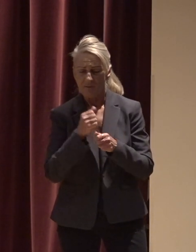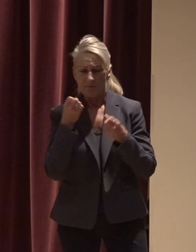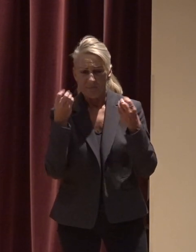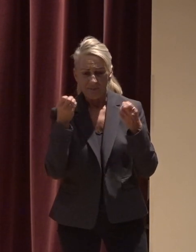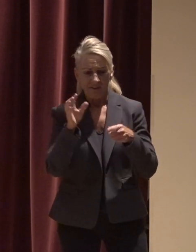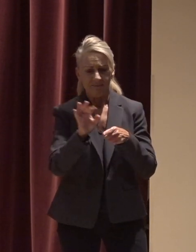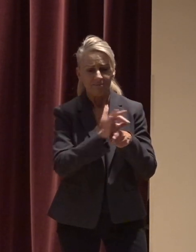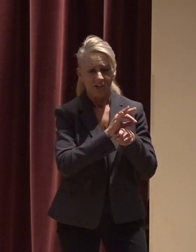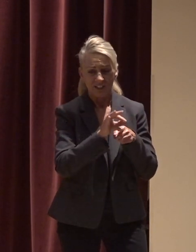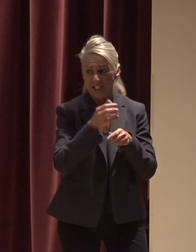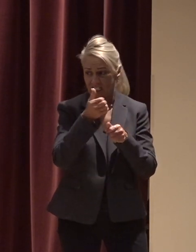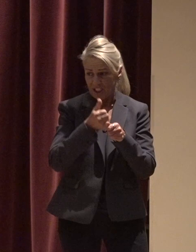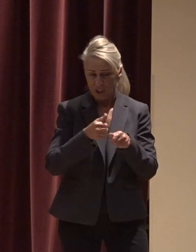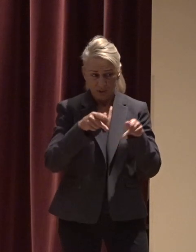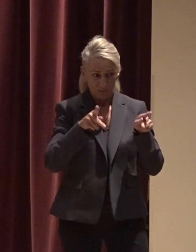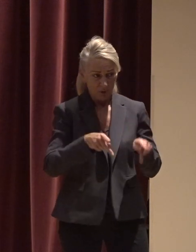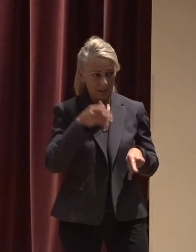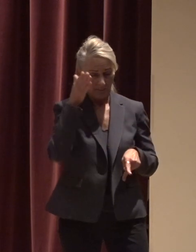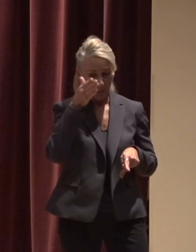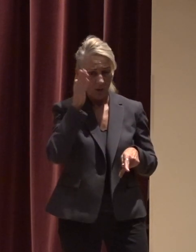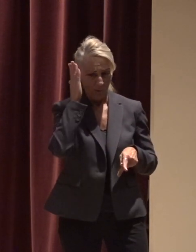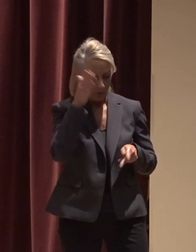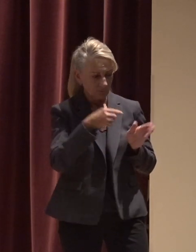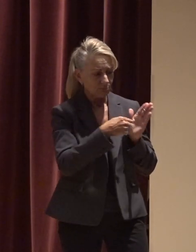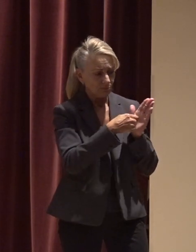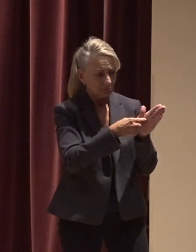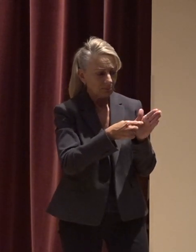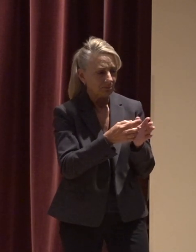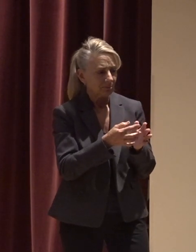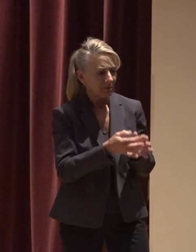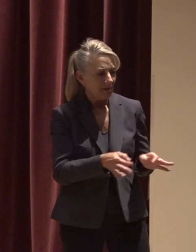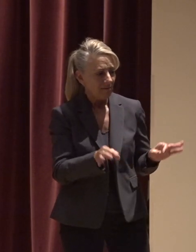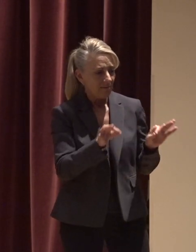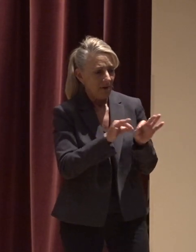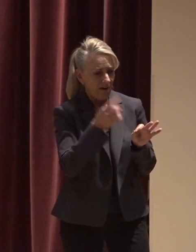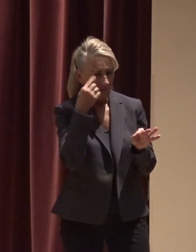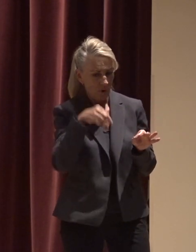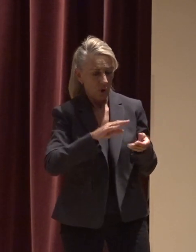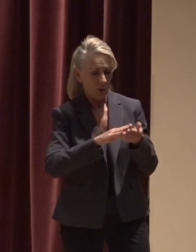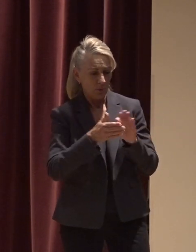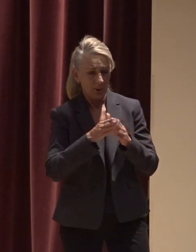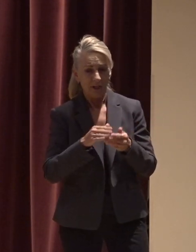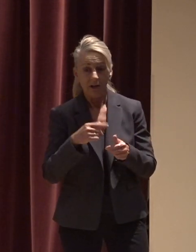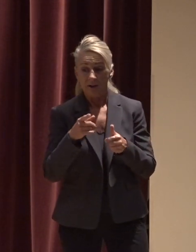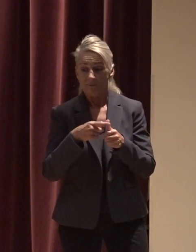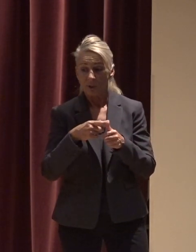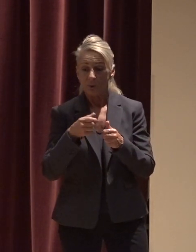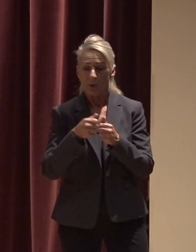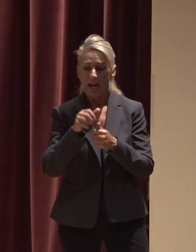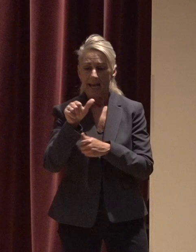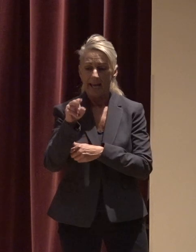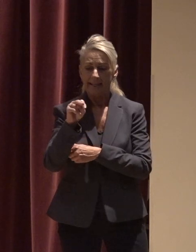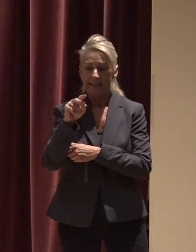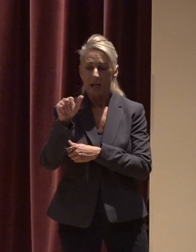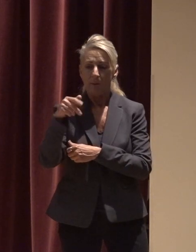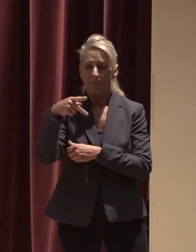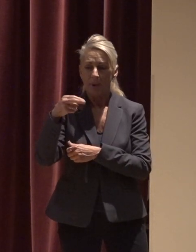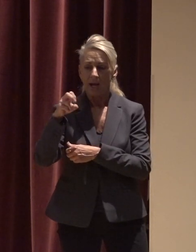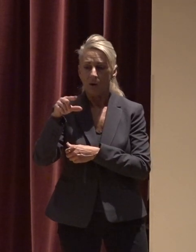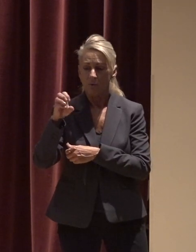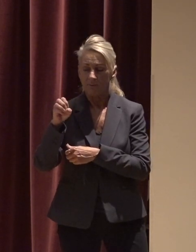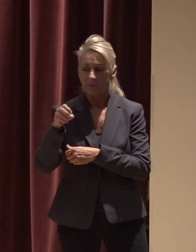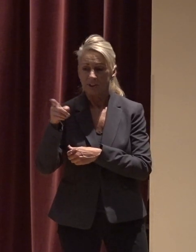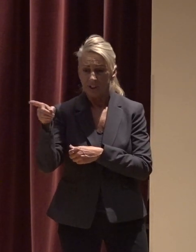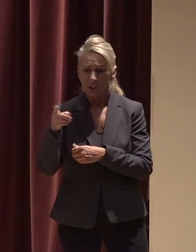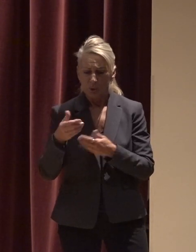speakers tonight will demonstrate the value it brings to our community we begin with Anita Panko who is the newest member of the